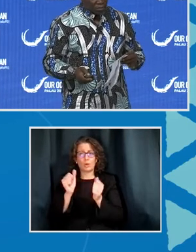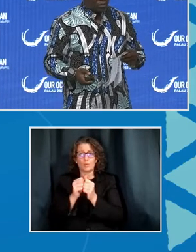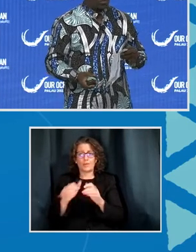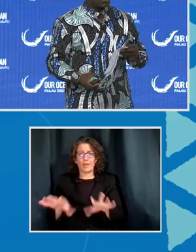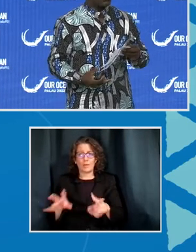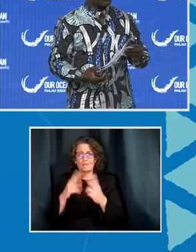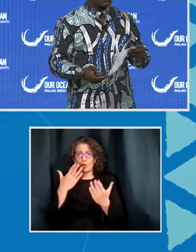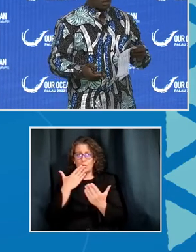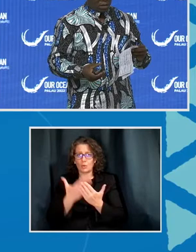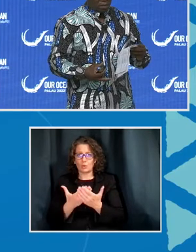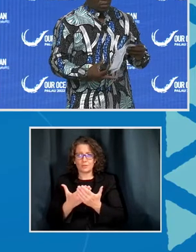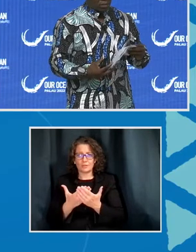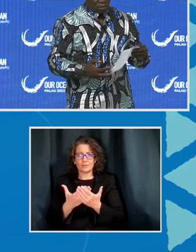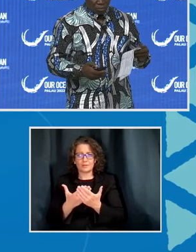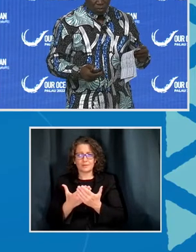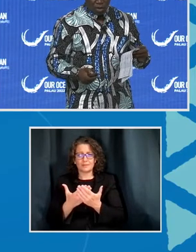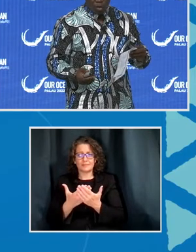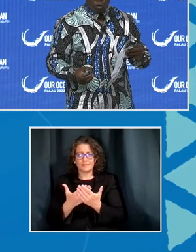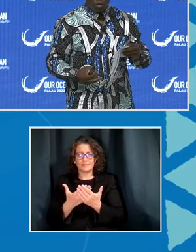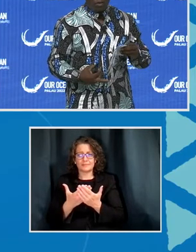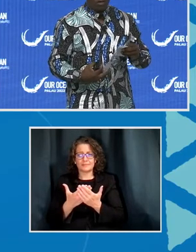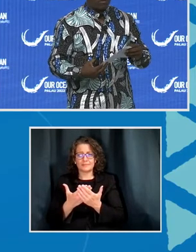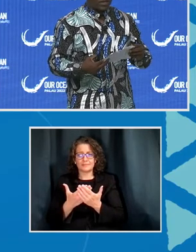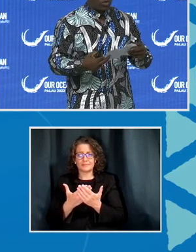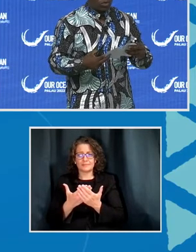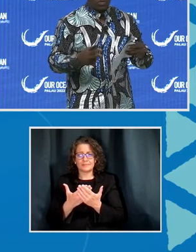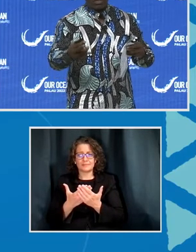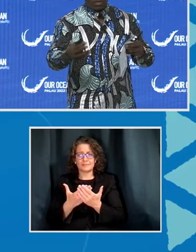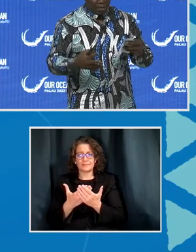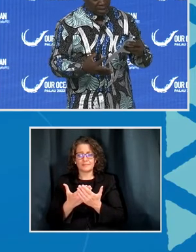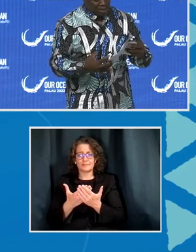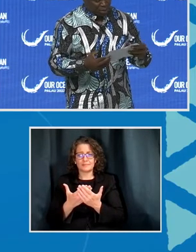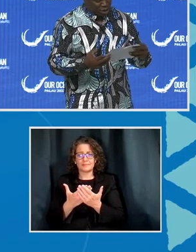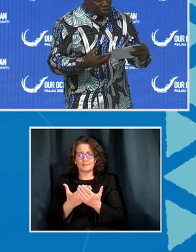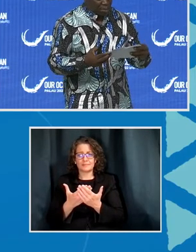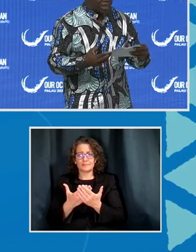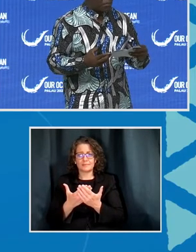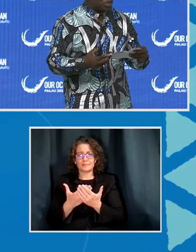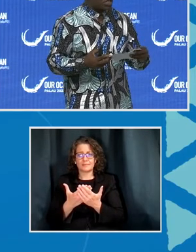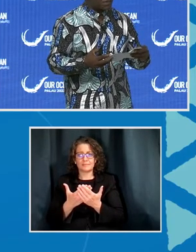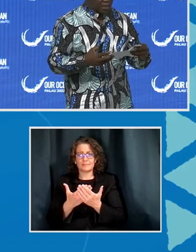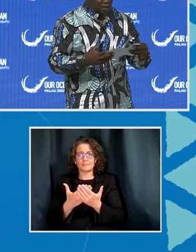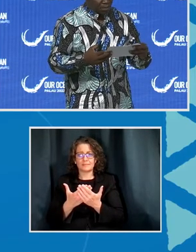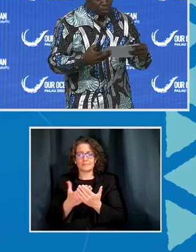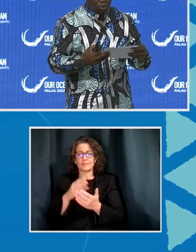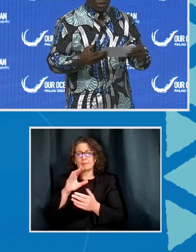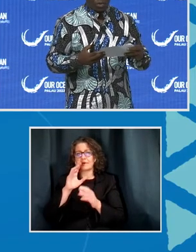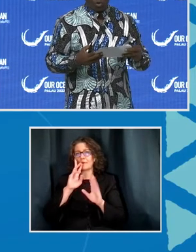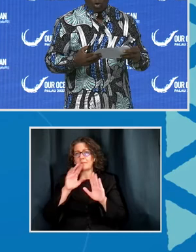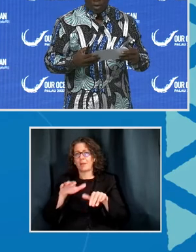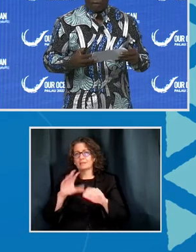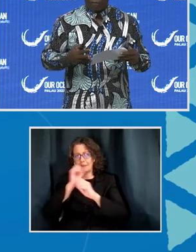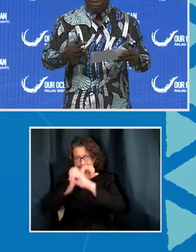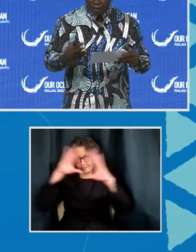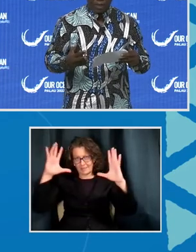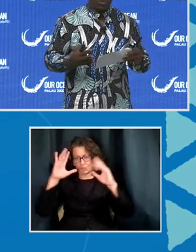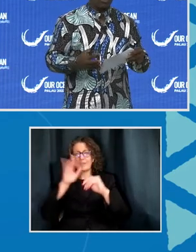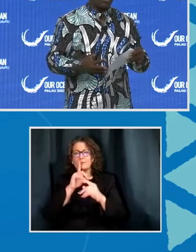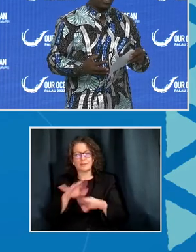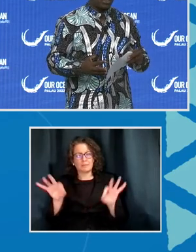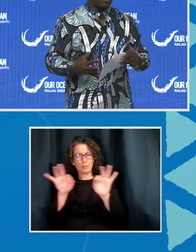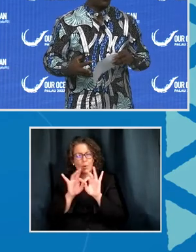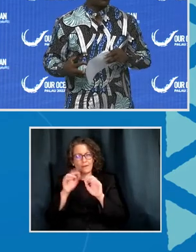maritime picture. The maritime picture is very important to conduct